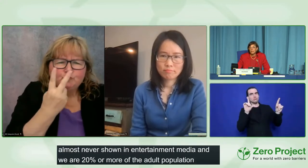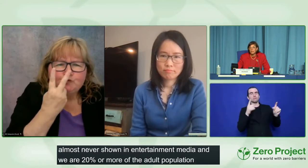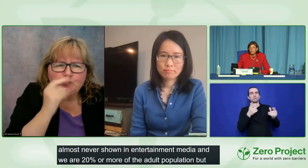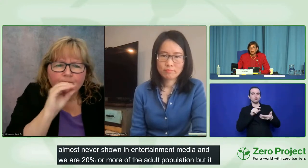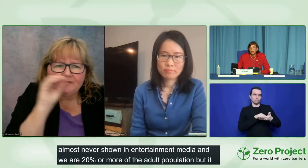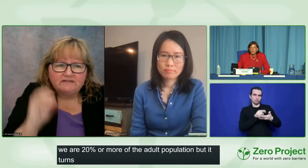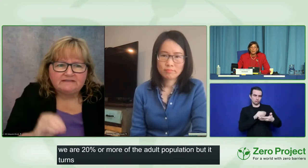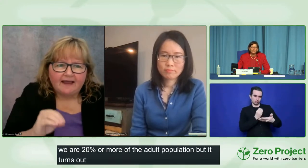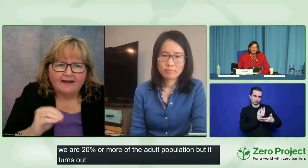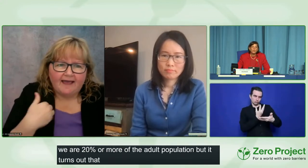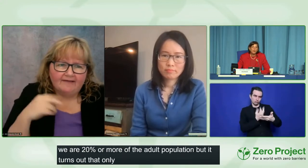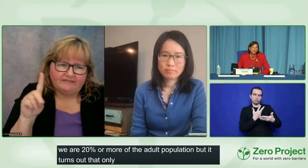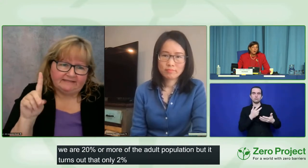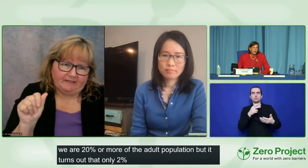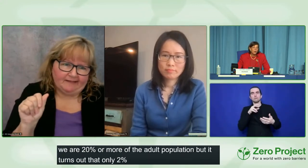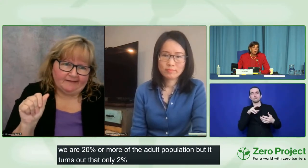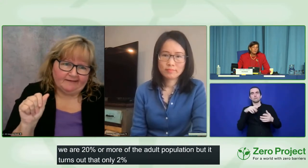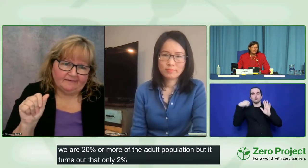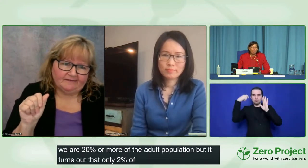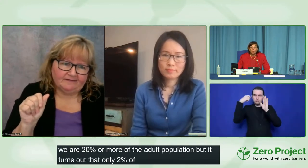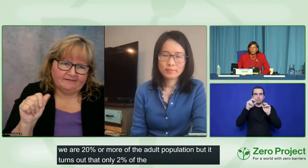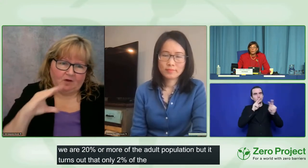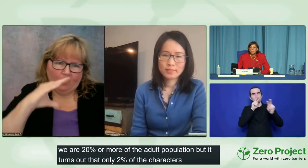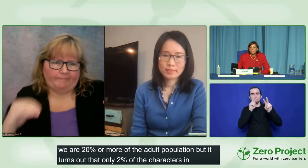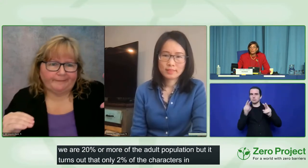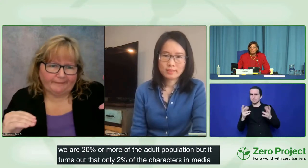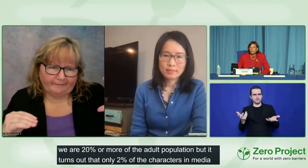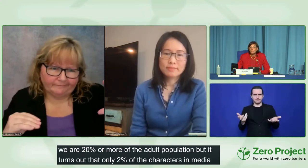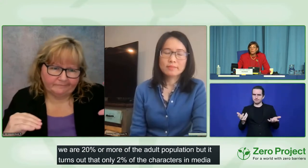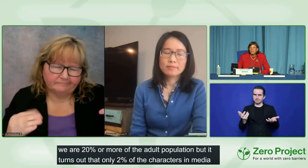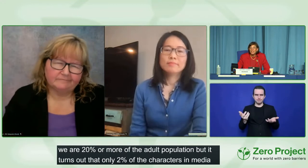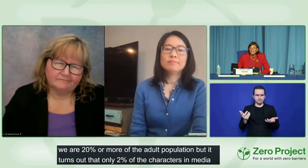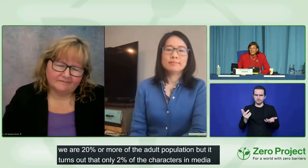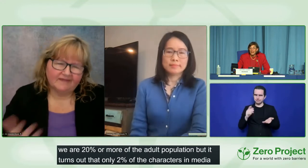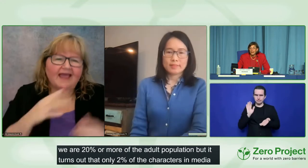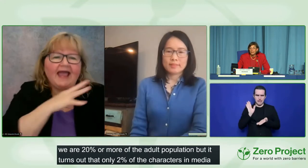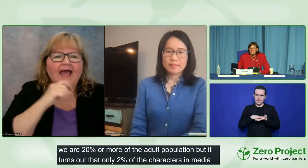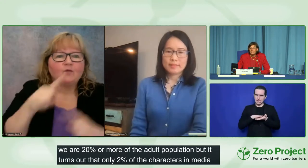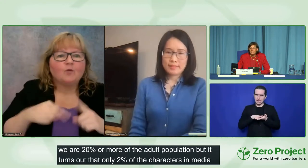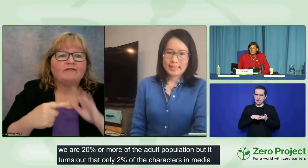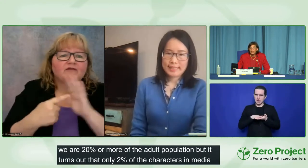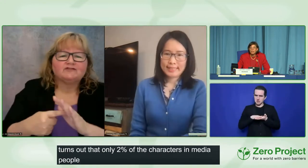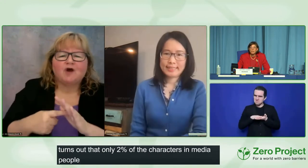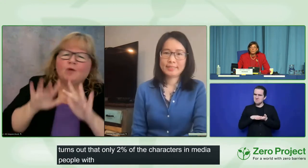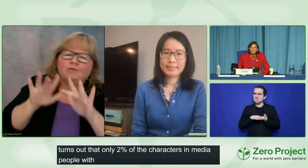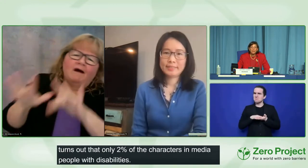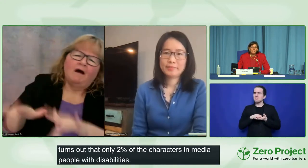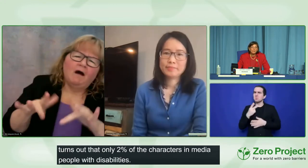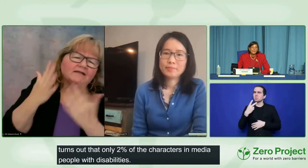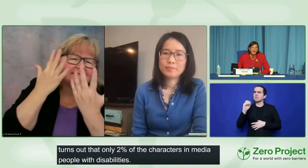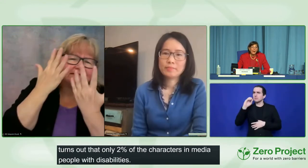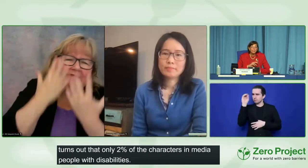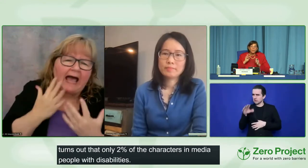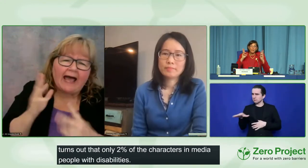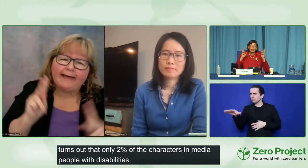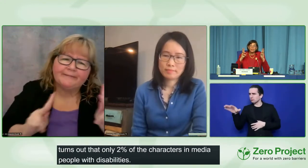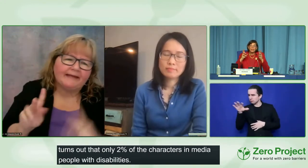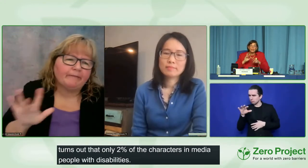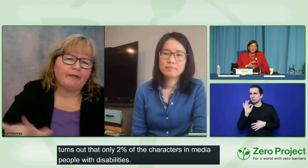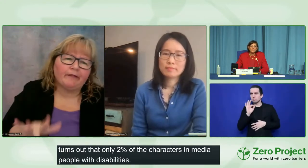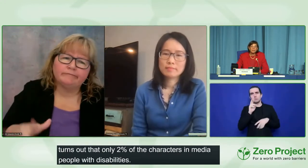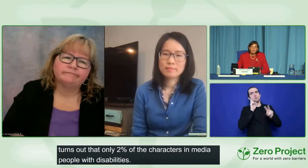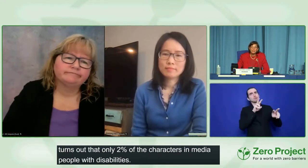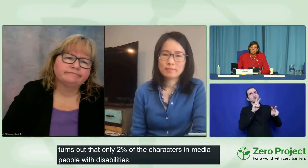disabilities. And when they are shown, they're shown as really sad. And sometimes the happy